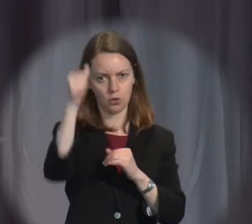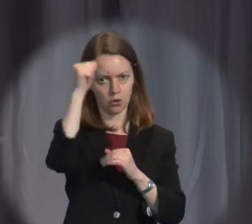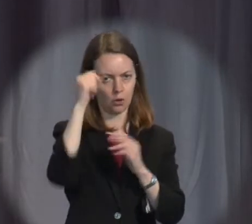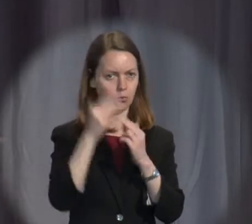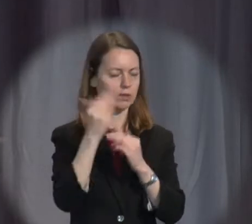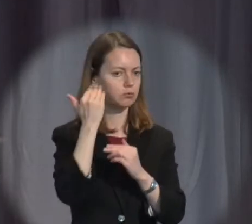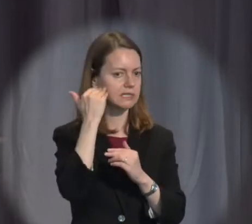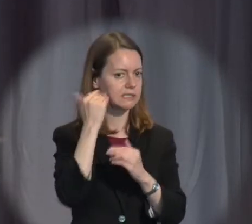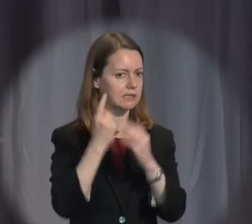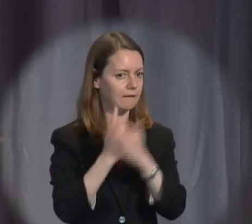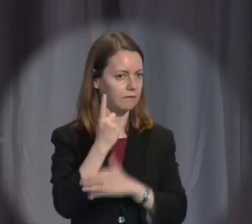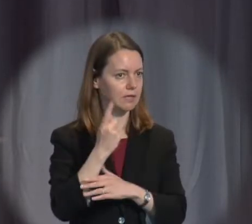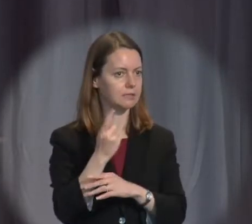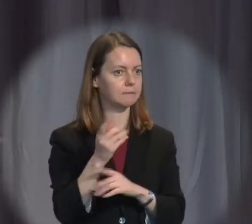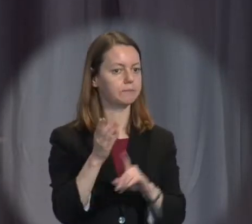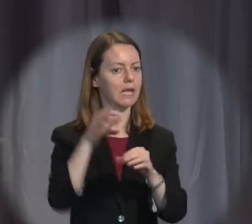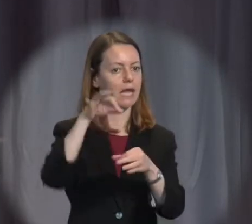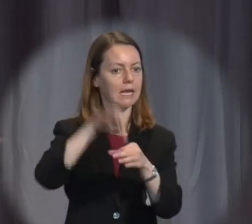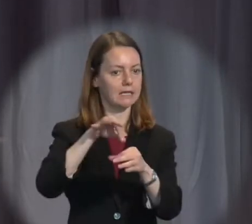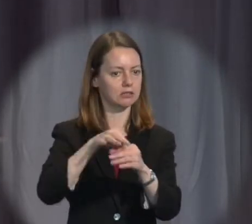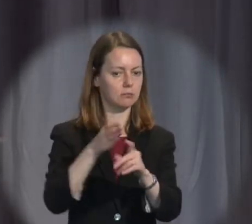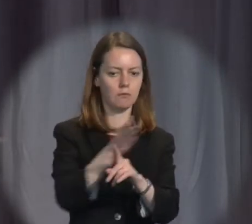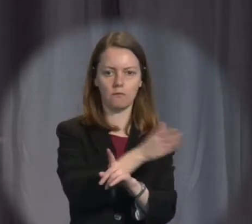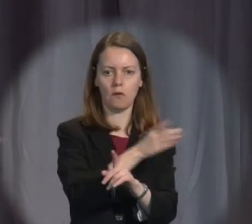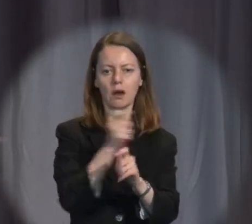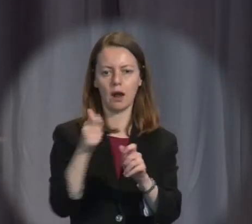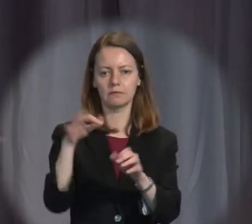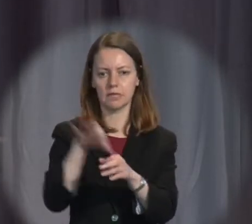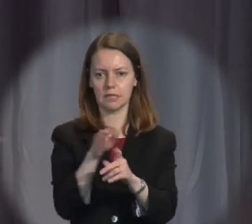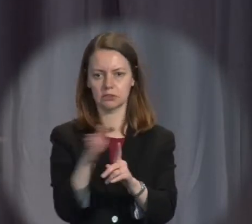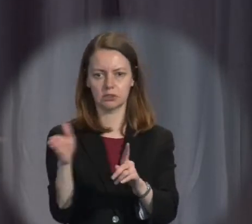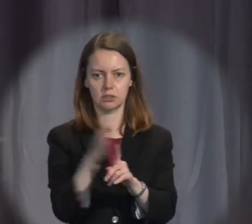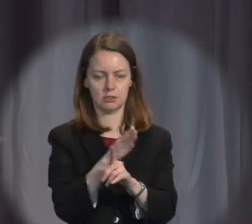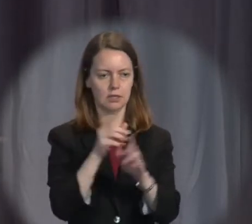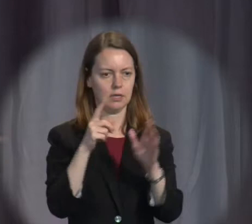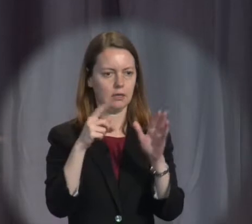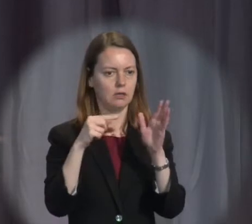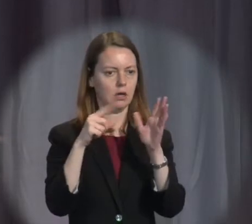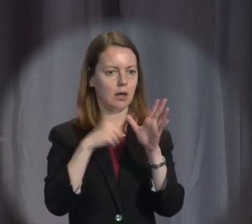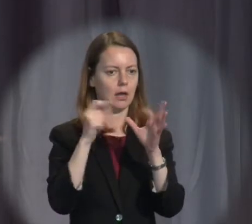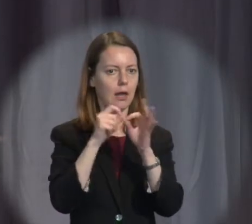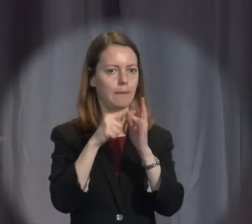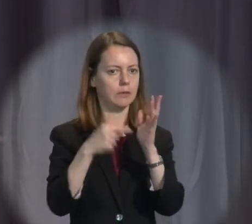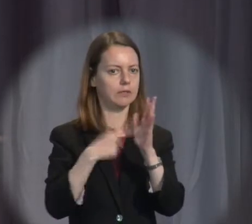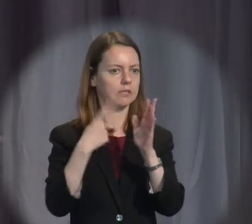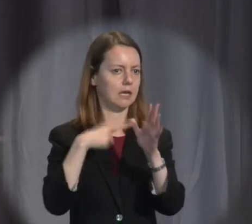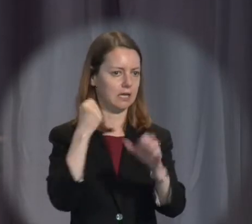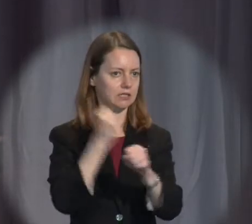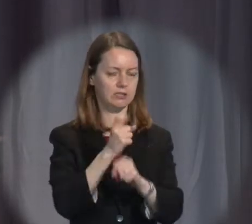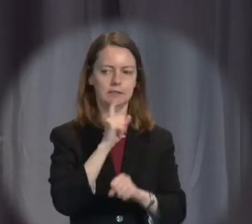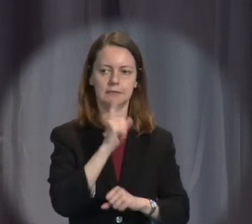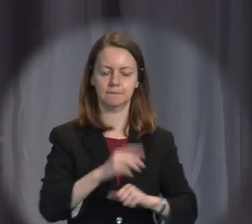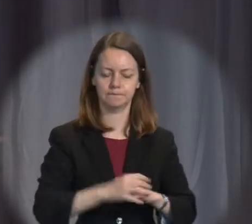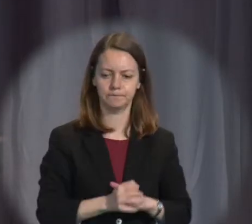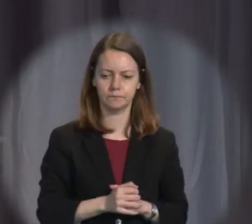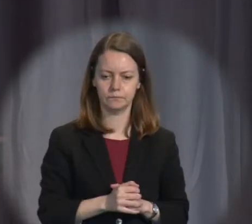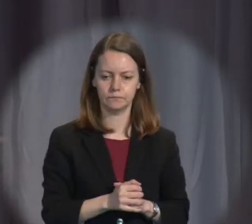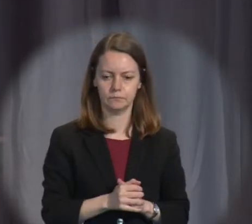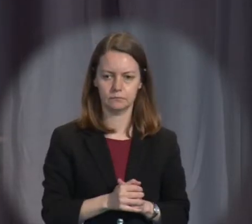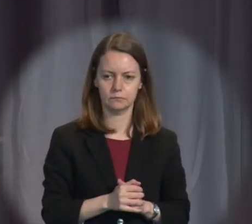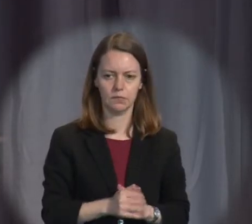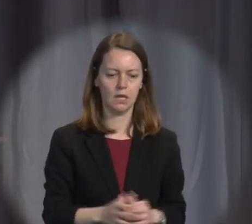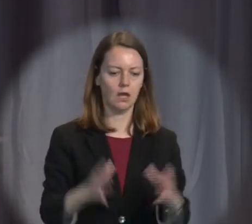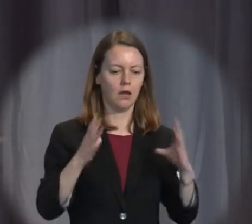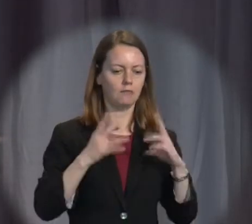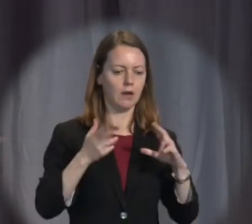leading up to the election, and after the election, the now Prime Minister and the Attorney General told us how terribly important it was that